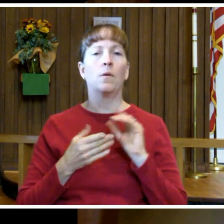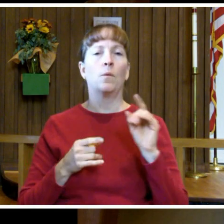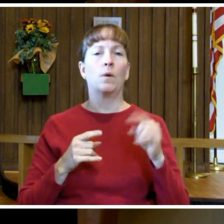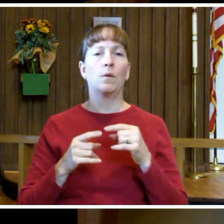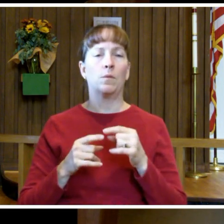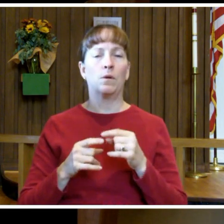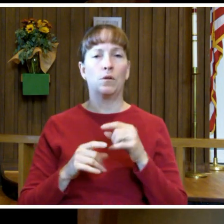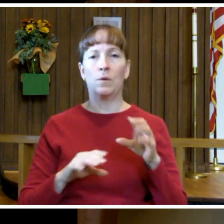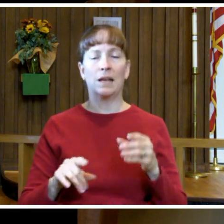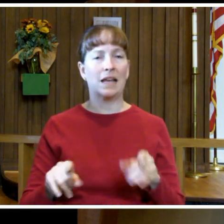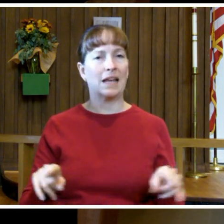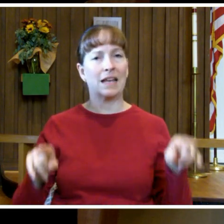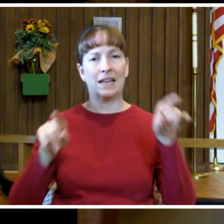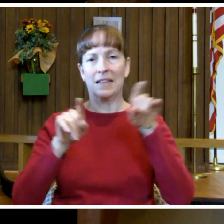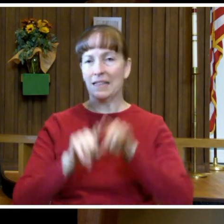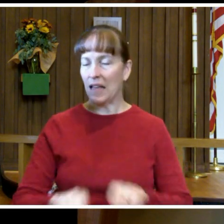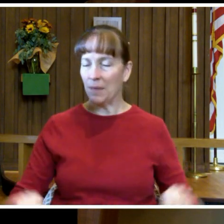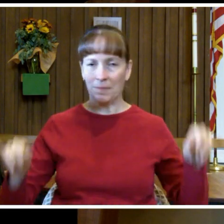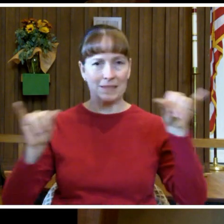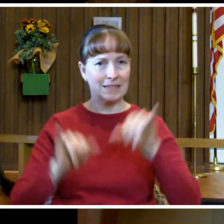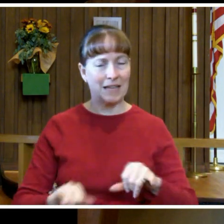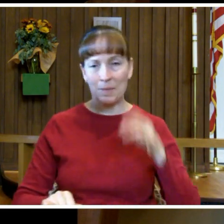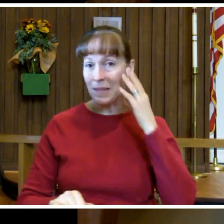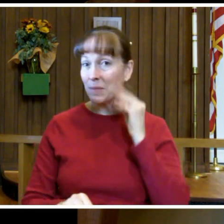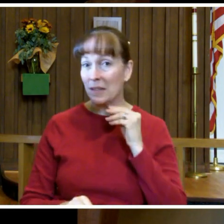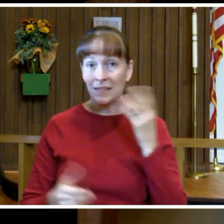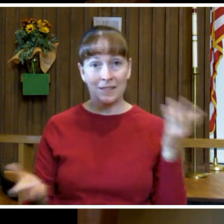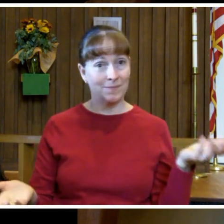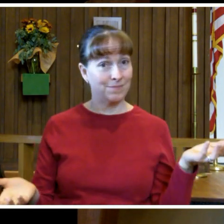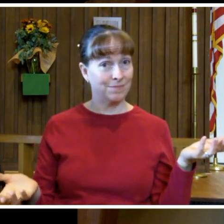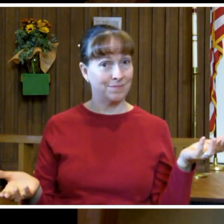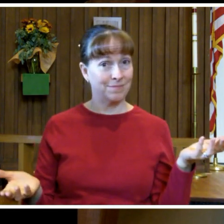exactly the same experience.